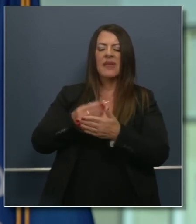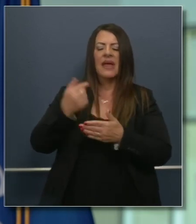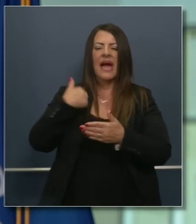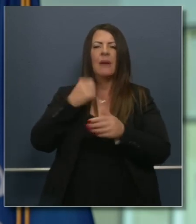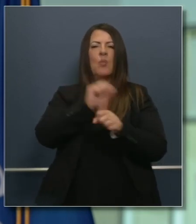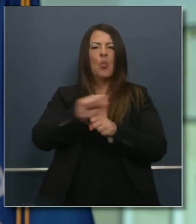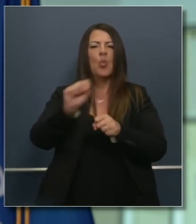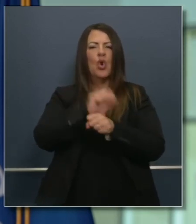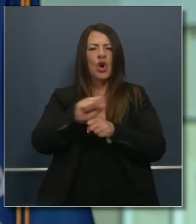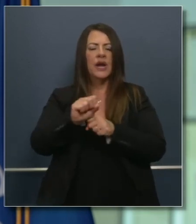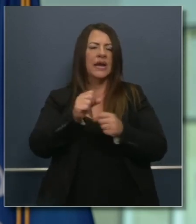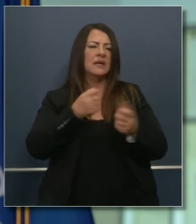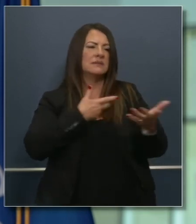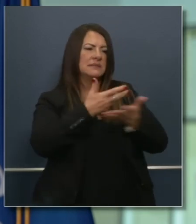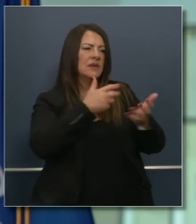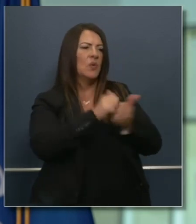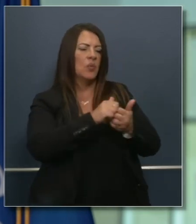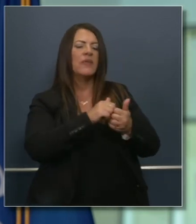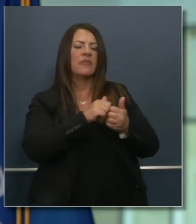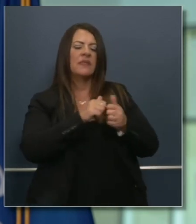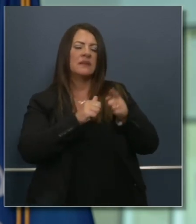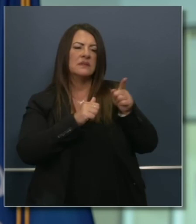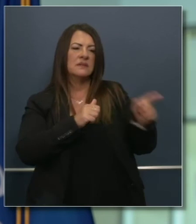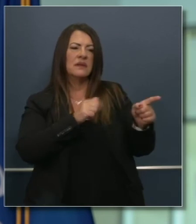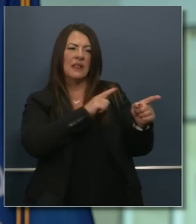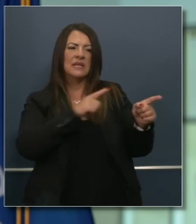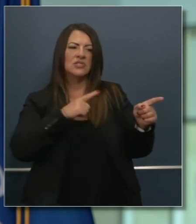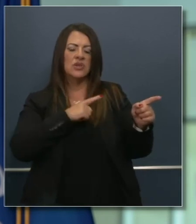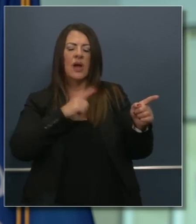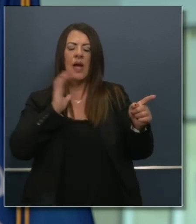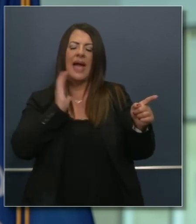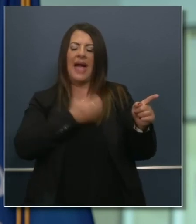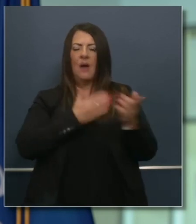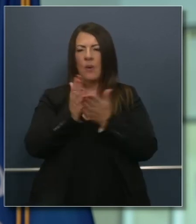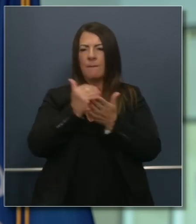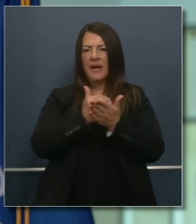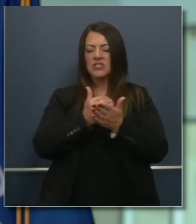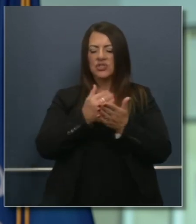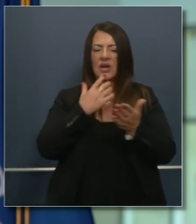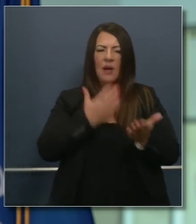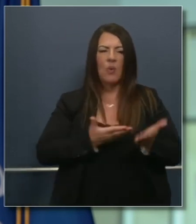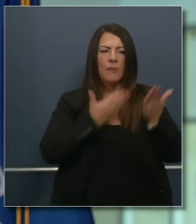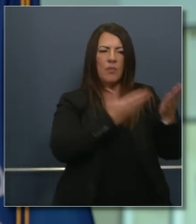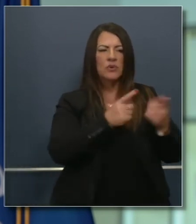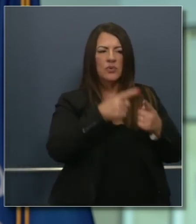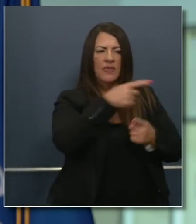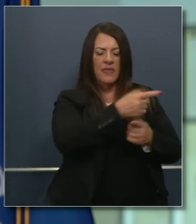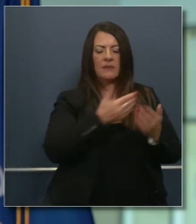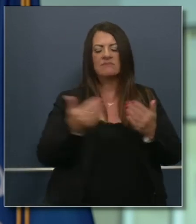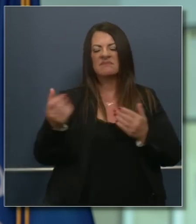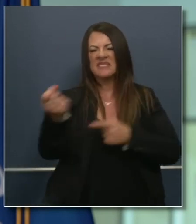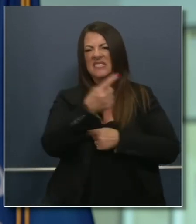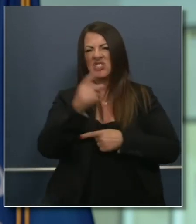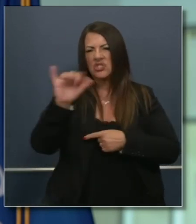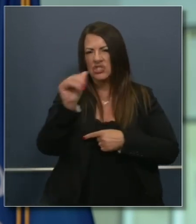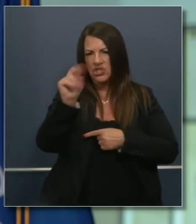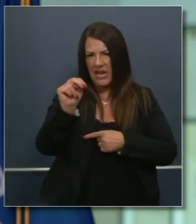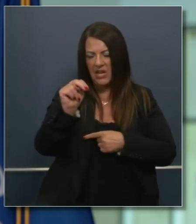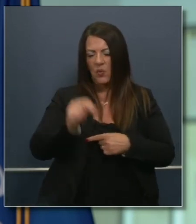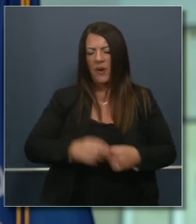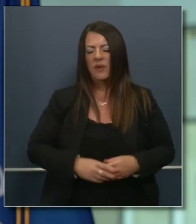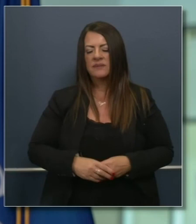on to the legislature, a January budget proposal. So, as far as I'm concerned, you have to be considerate and open